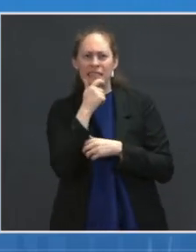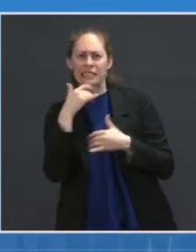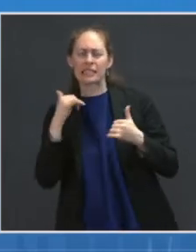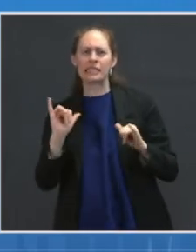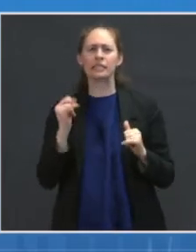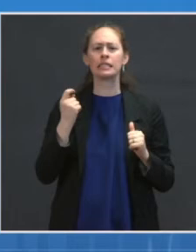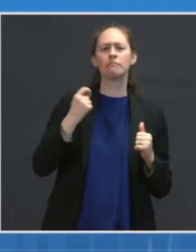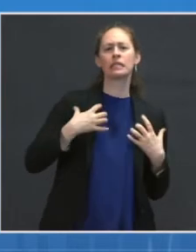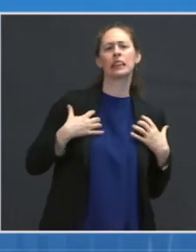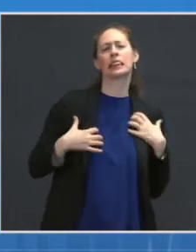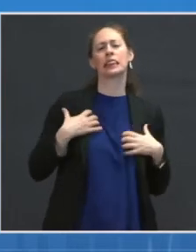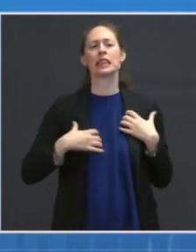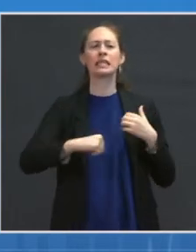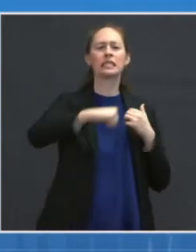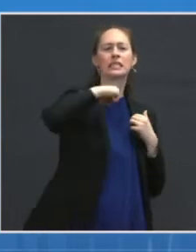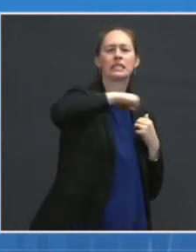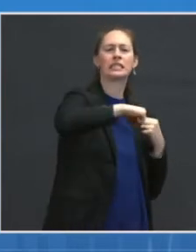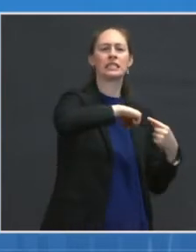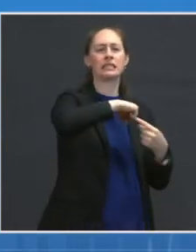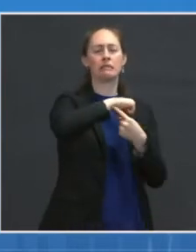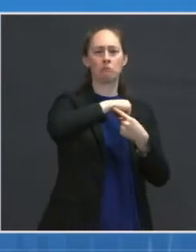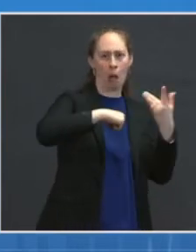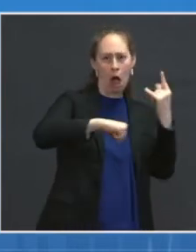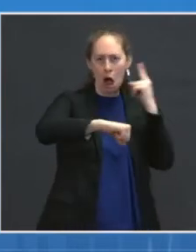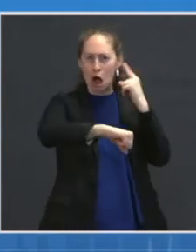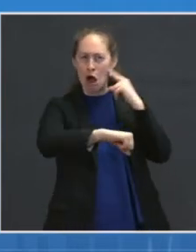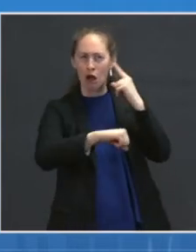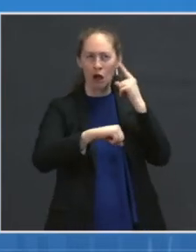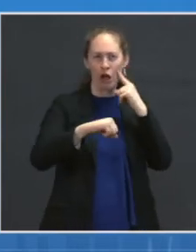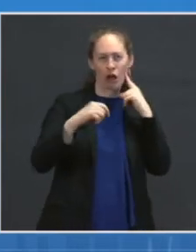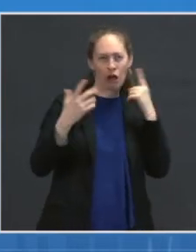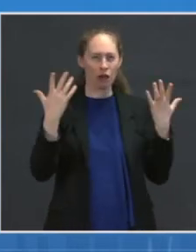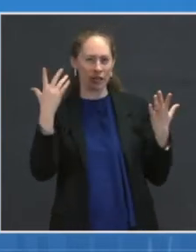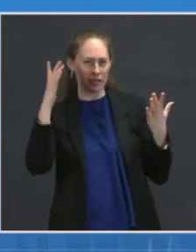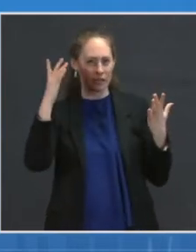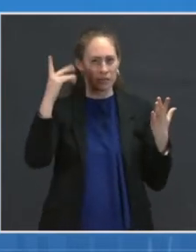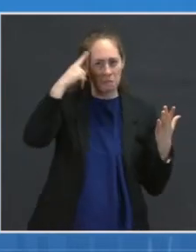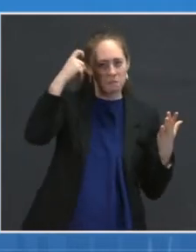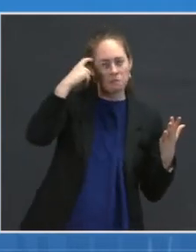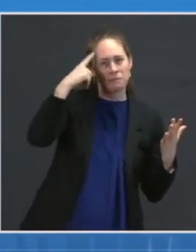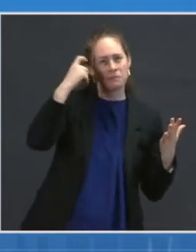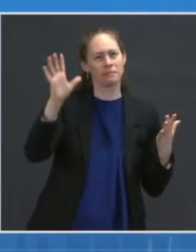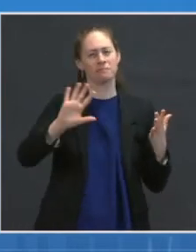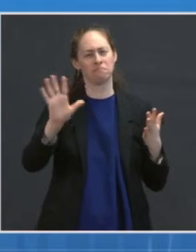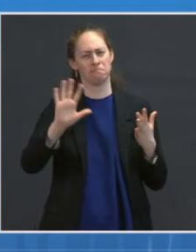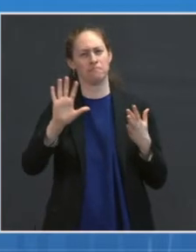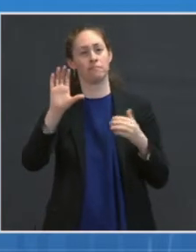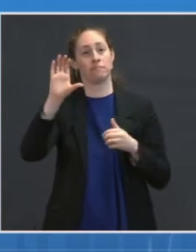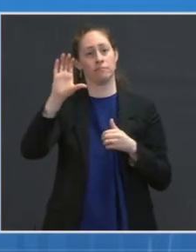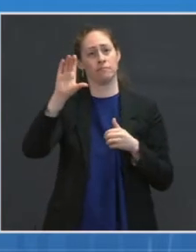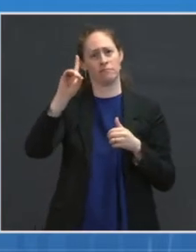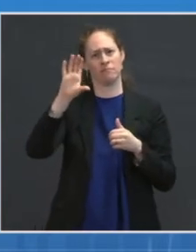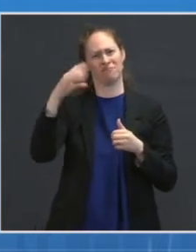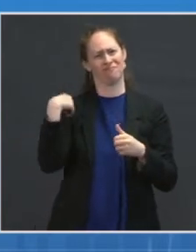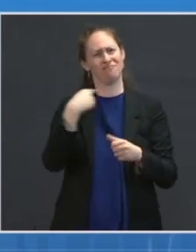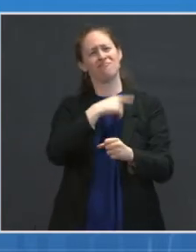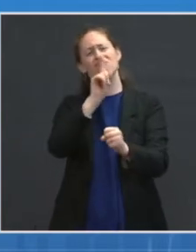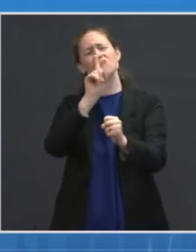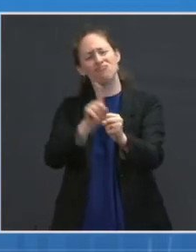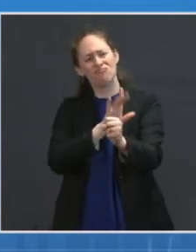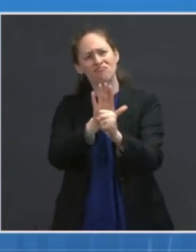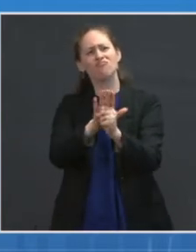are worried about adverse effects. I will reiterate the CDC is committed to monitoring vaccine safety and